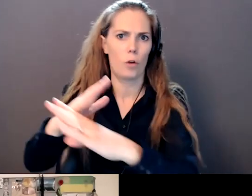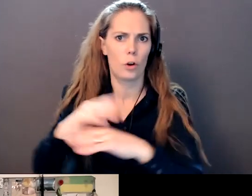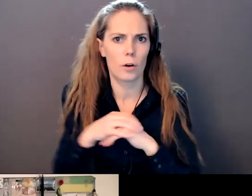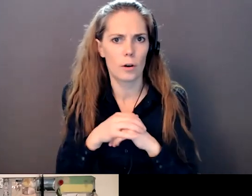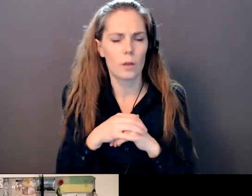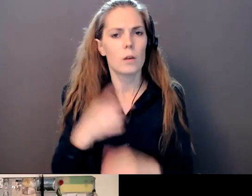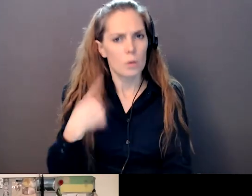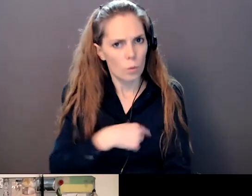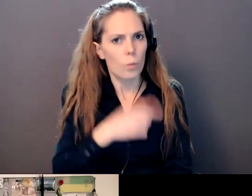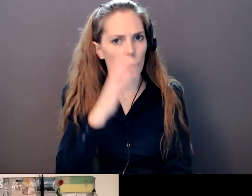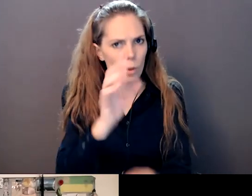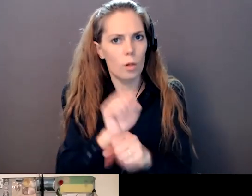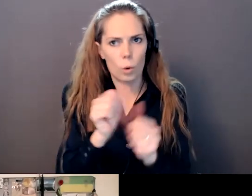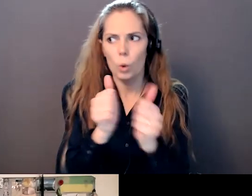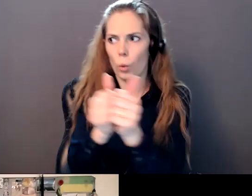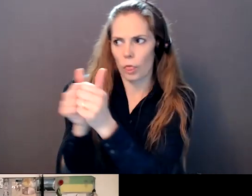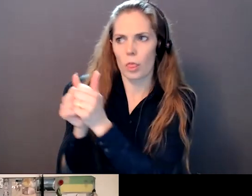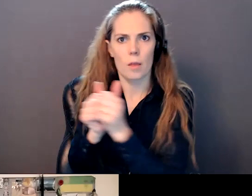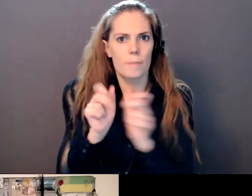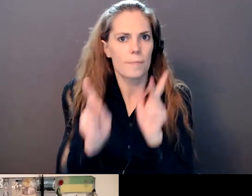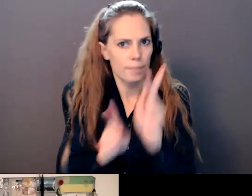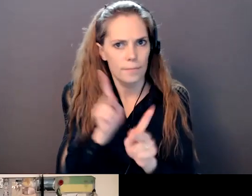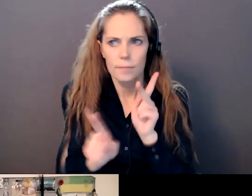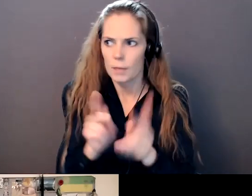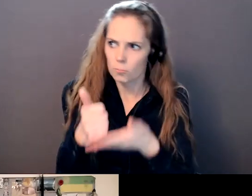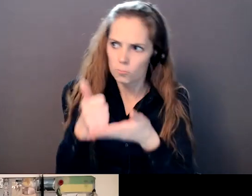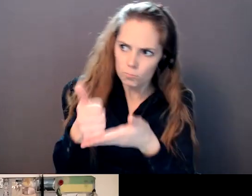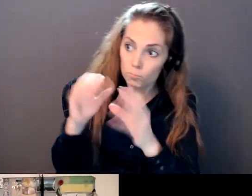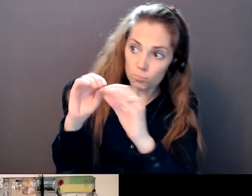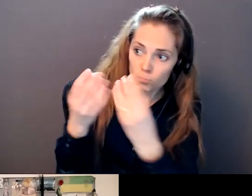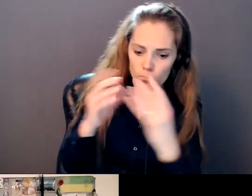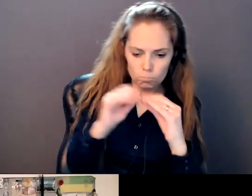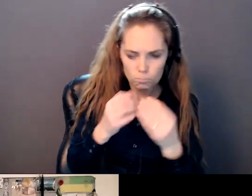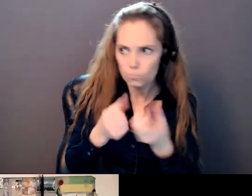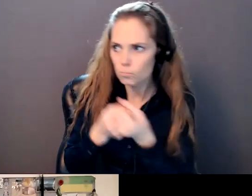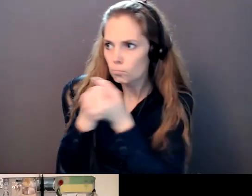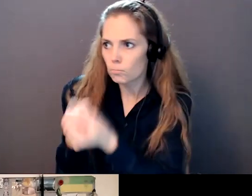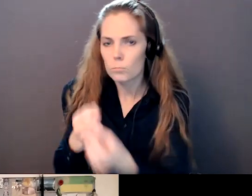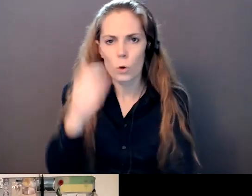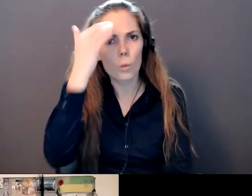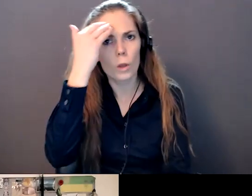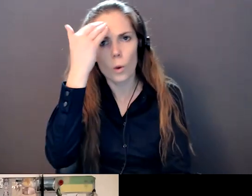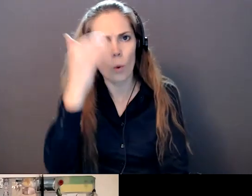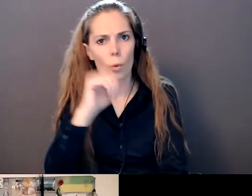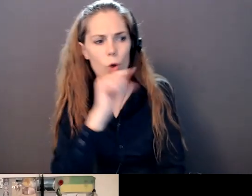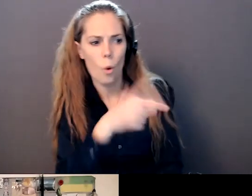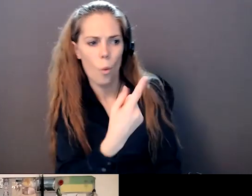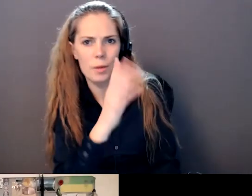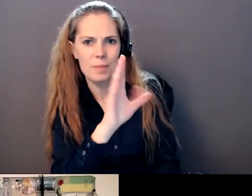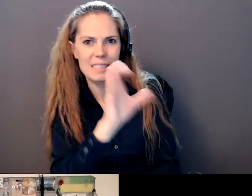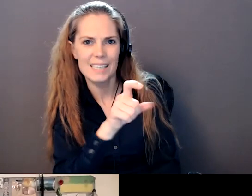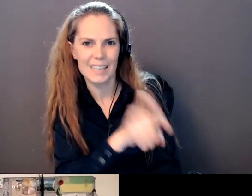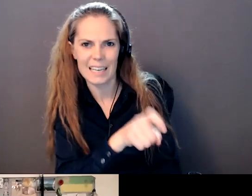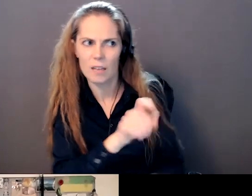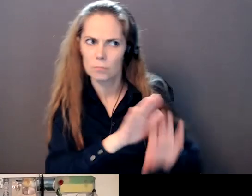It helps us as an organization as well to show that there is a need not only in BC, but across Canada. And also let the